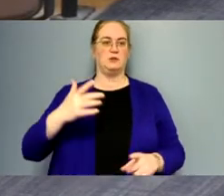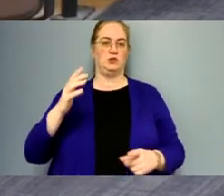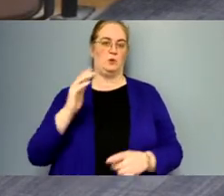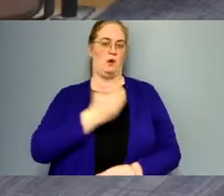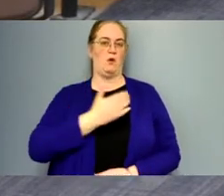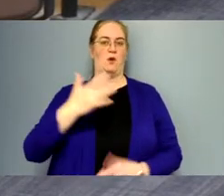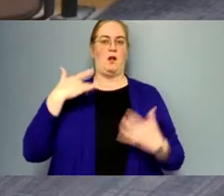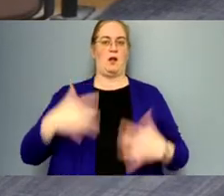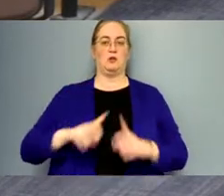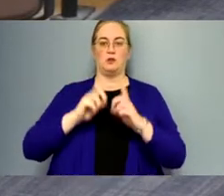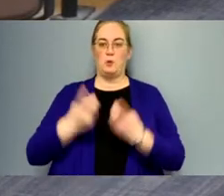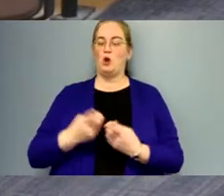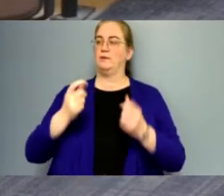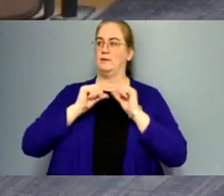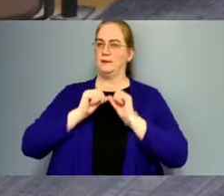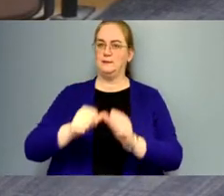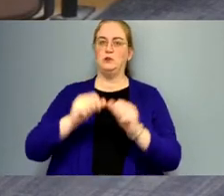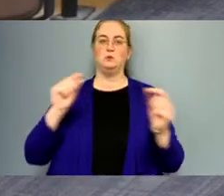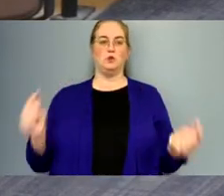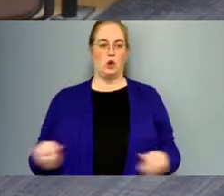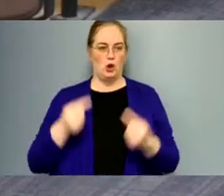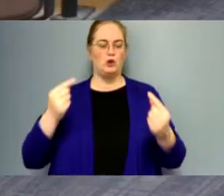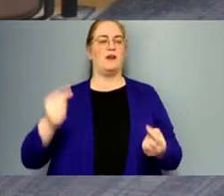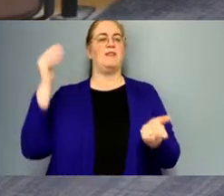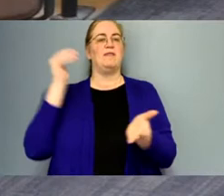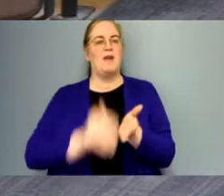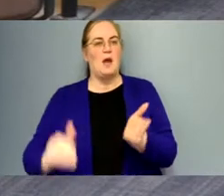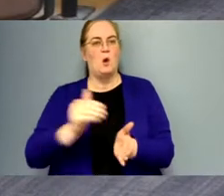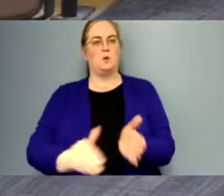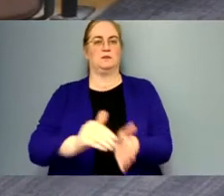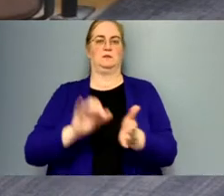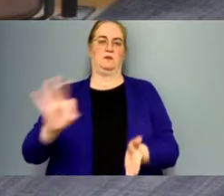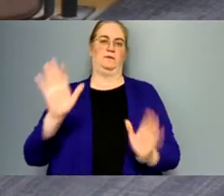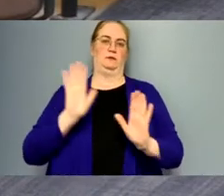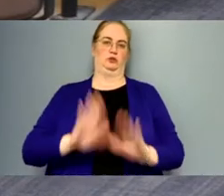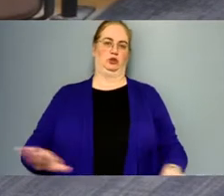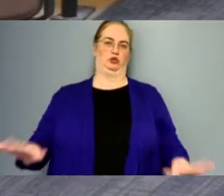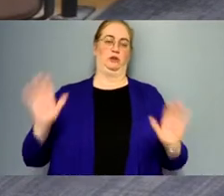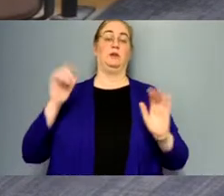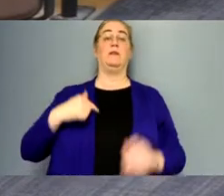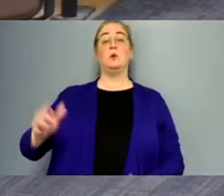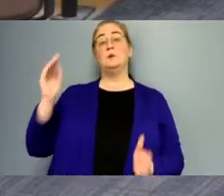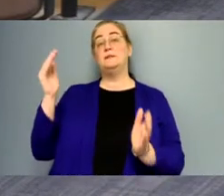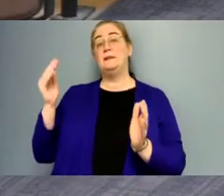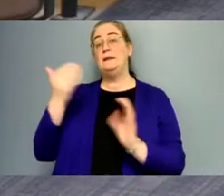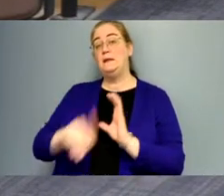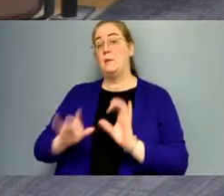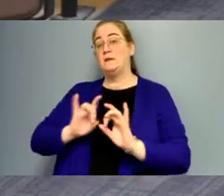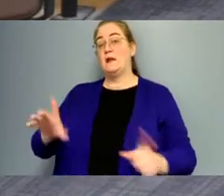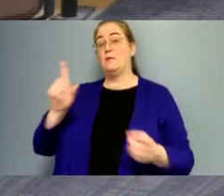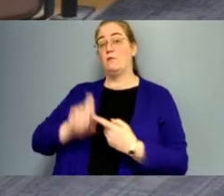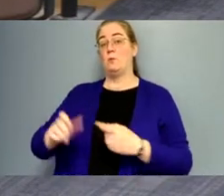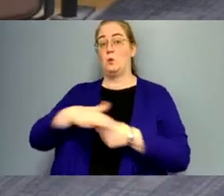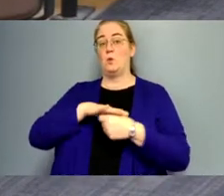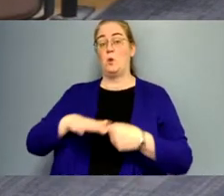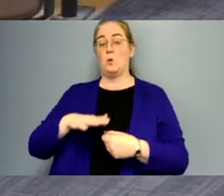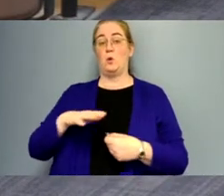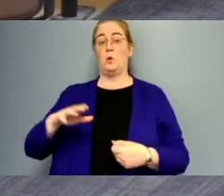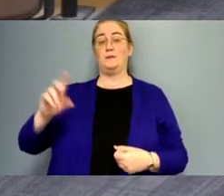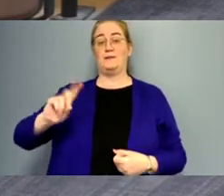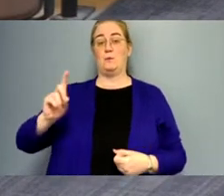health department that continues to hurt thousands of children there was an email sent from the local democrat